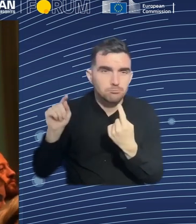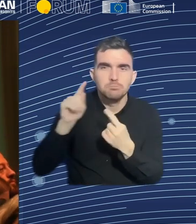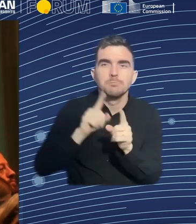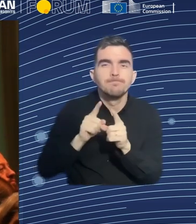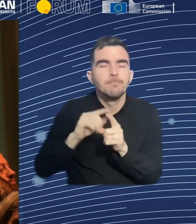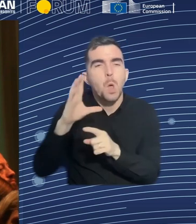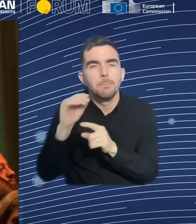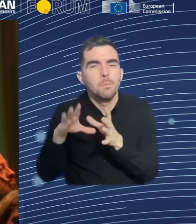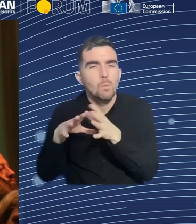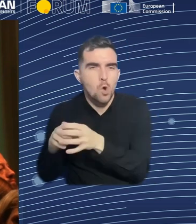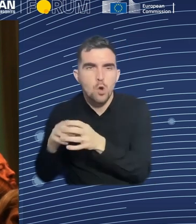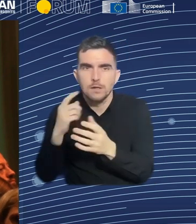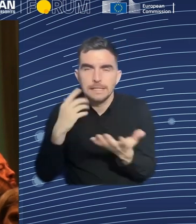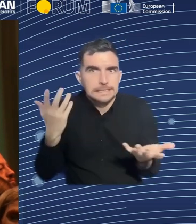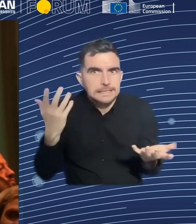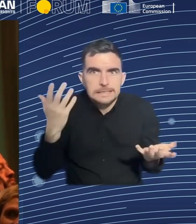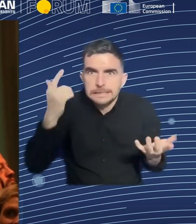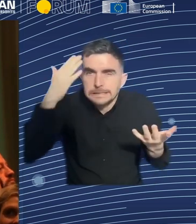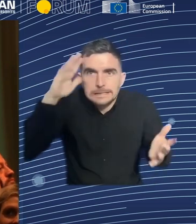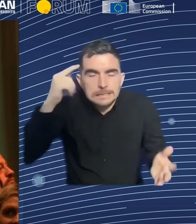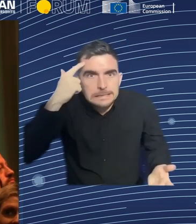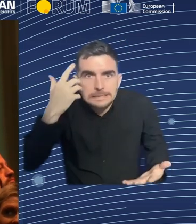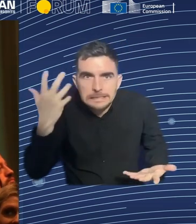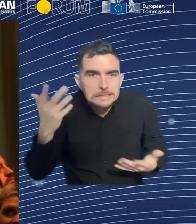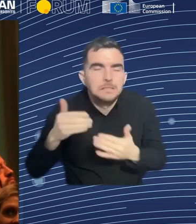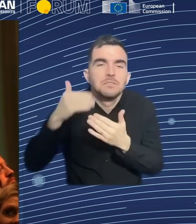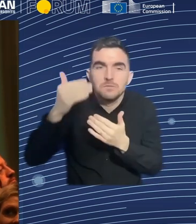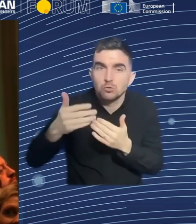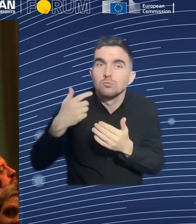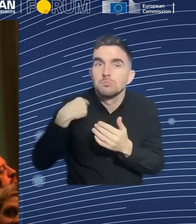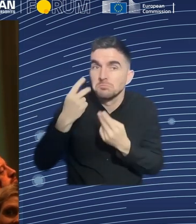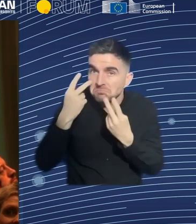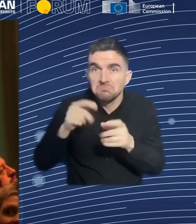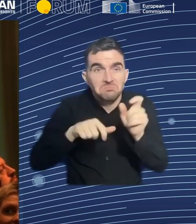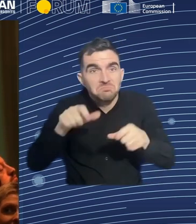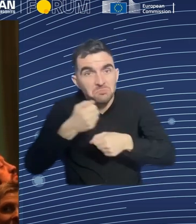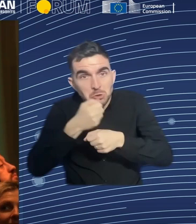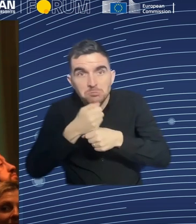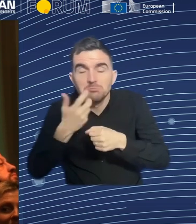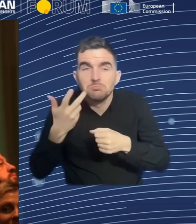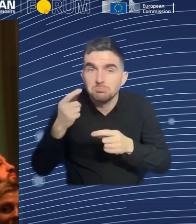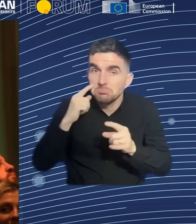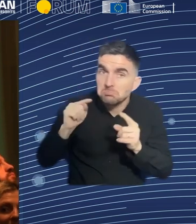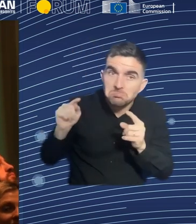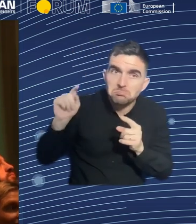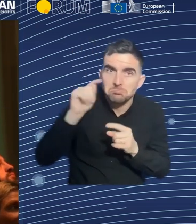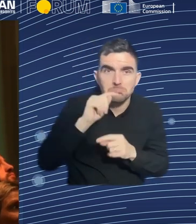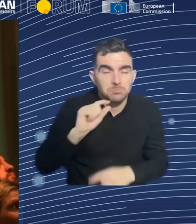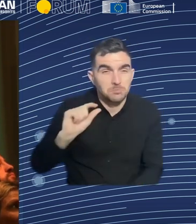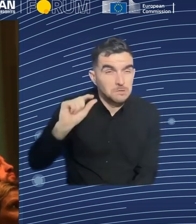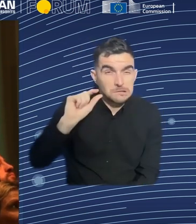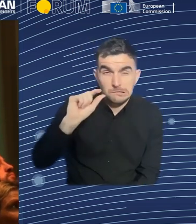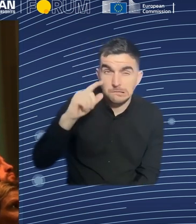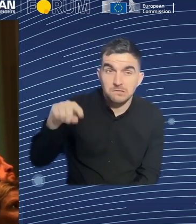like all employees, very few of them, they know that there are vocational training centers that are creating courses